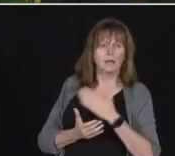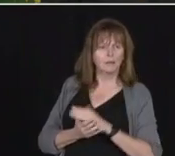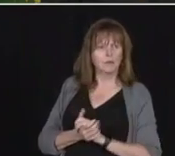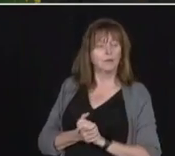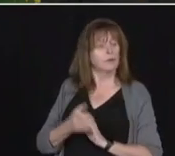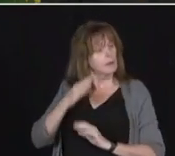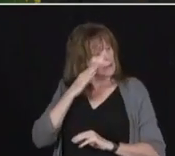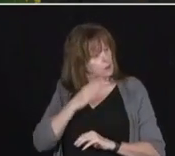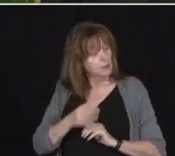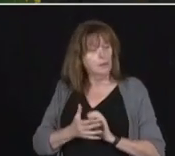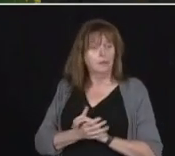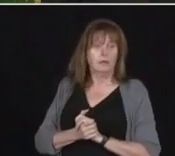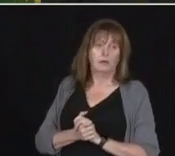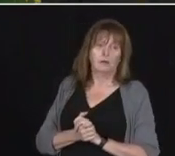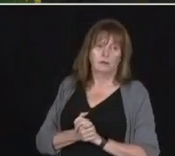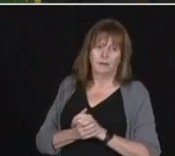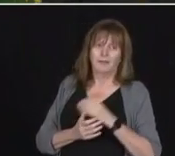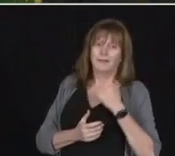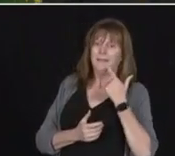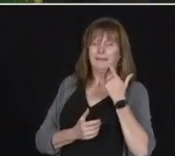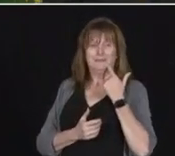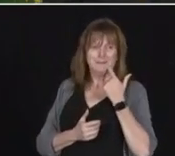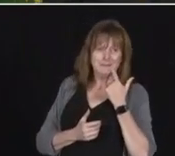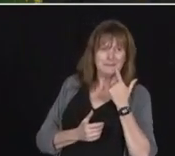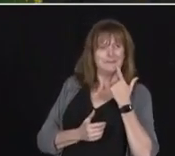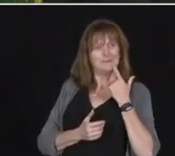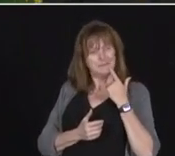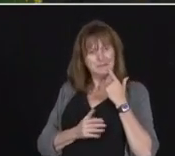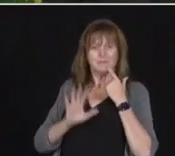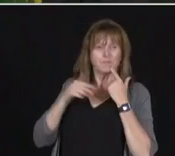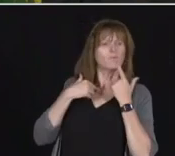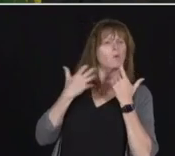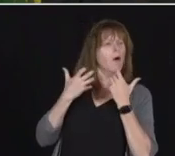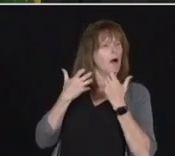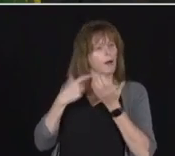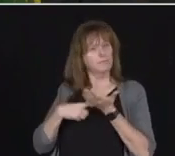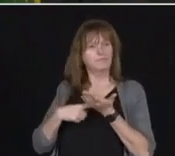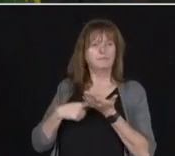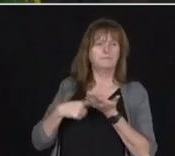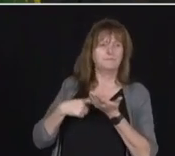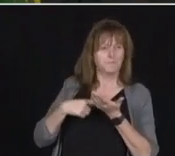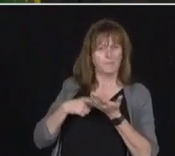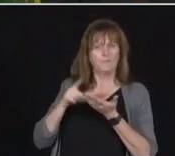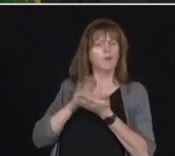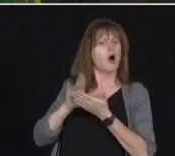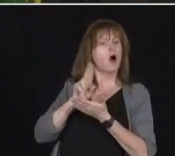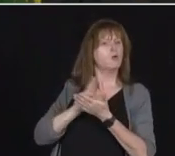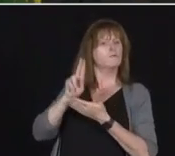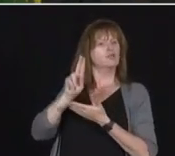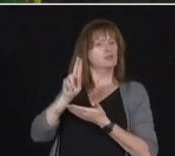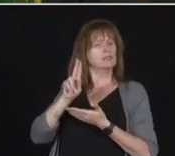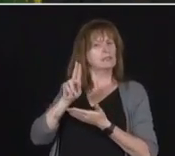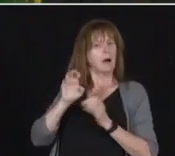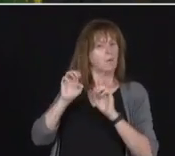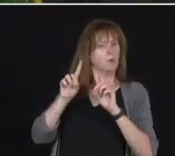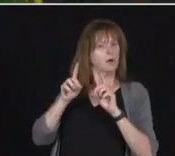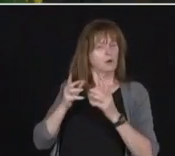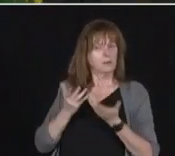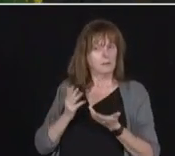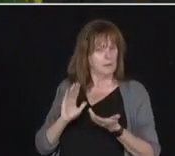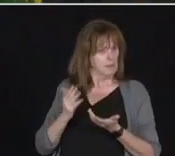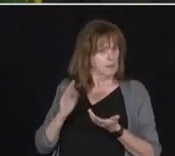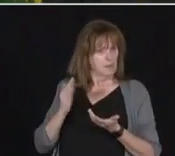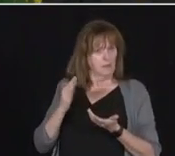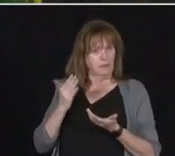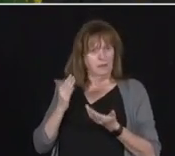wanted to ask you about post-secondary education. There appears to be a lot of questions, a lot of ambiguity with the